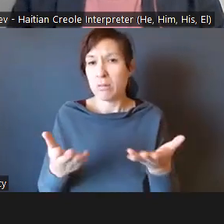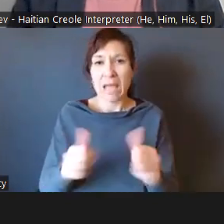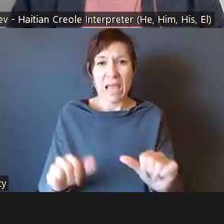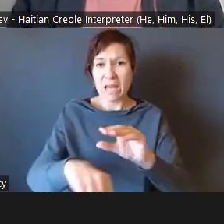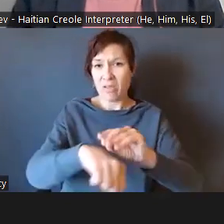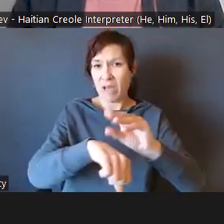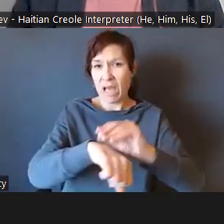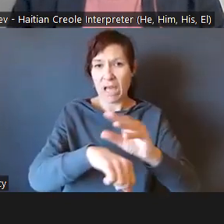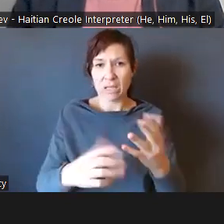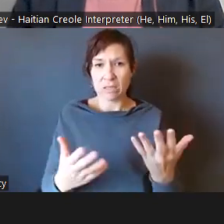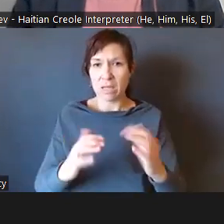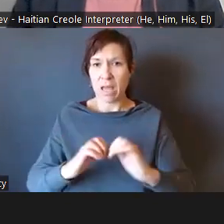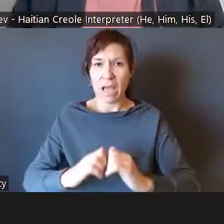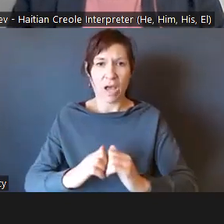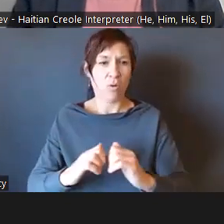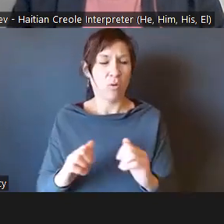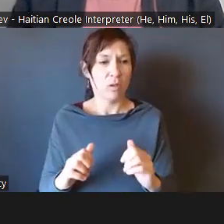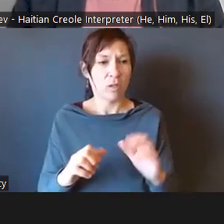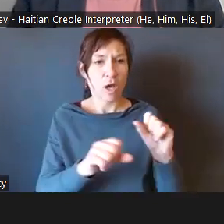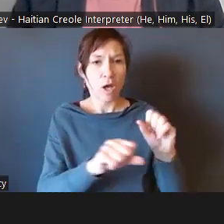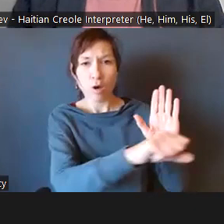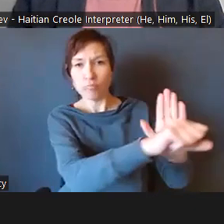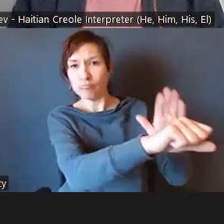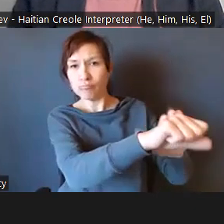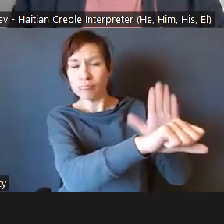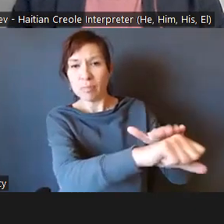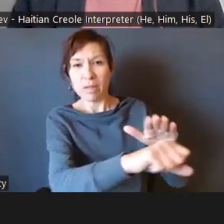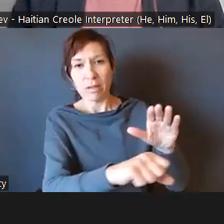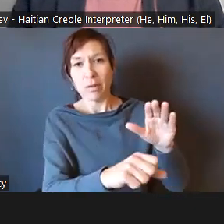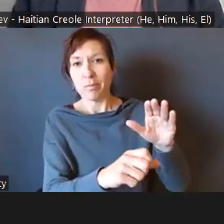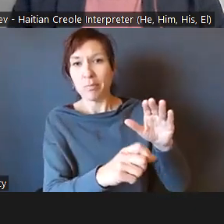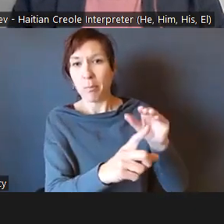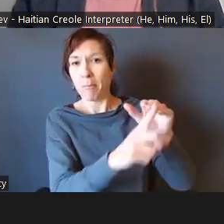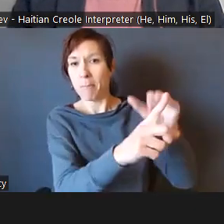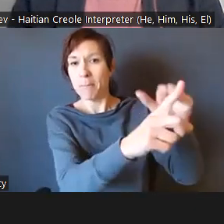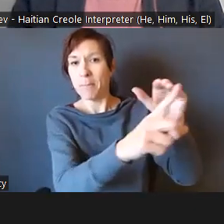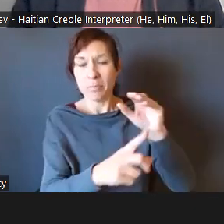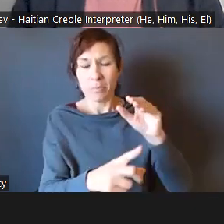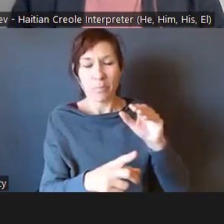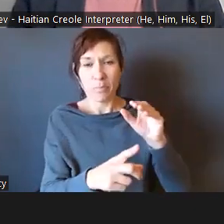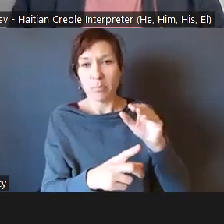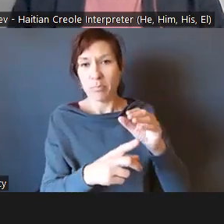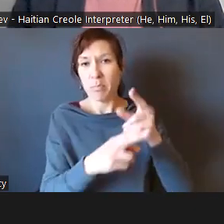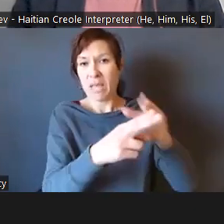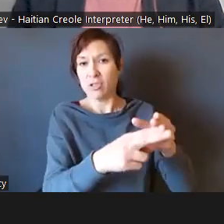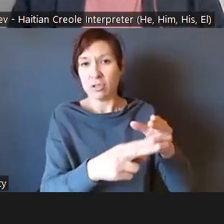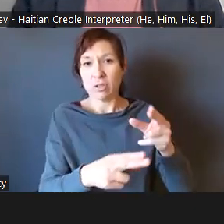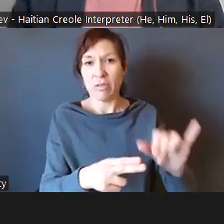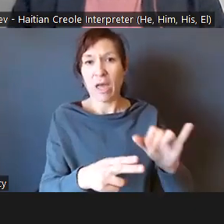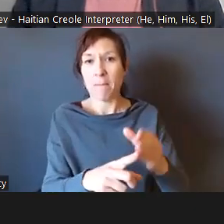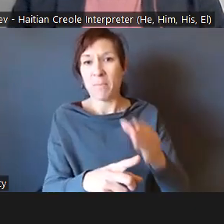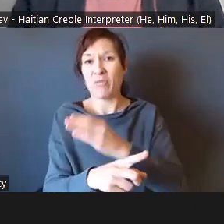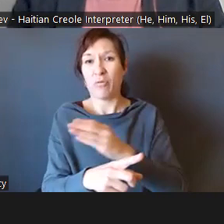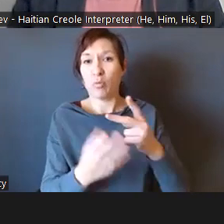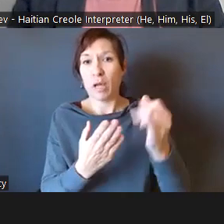how one might flag something like this before it's fast tracked